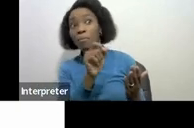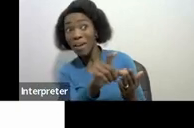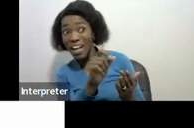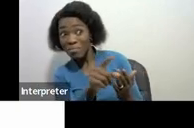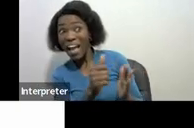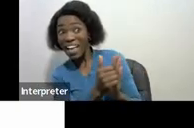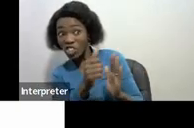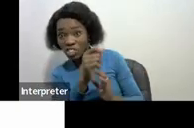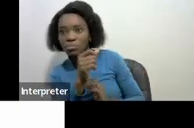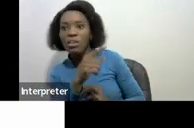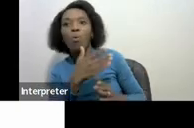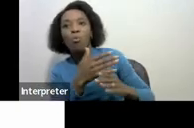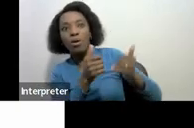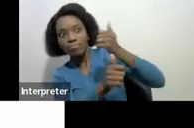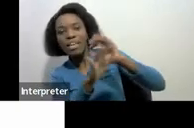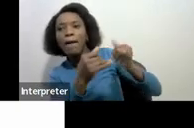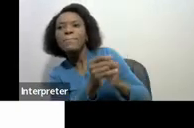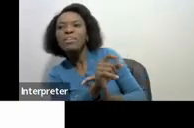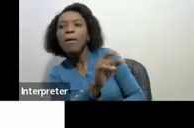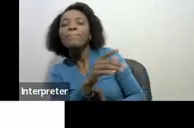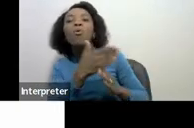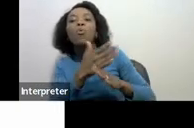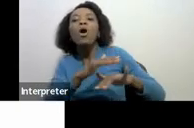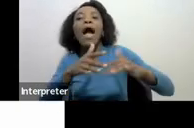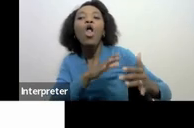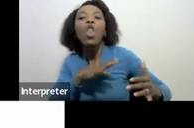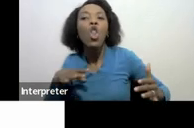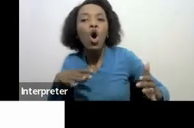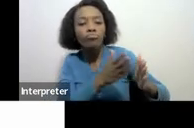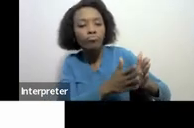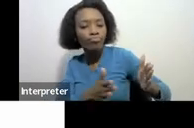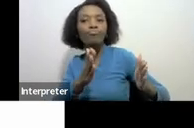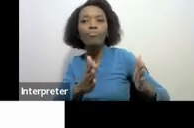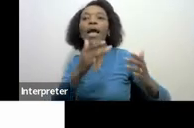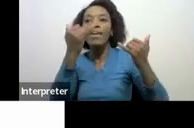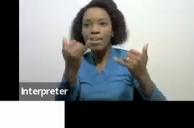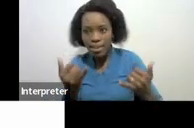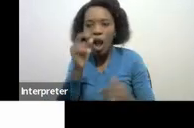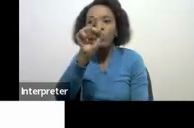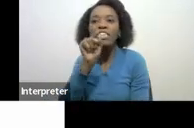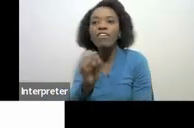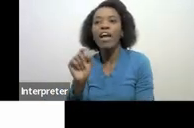agent and then we look into that then we calculate and pro rata your annual